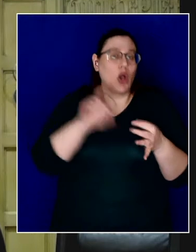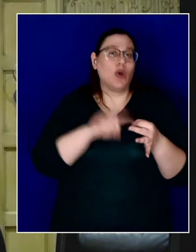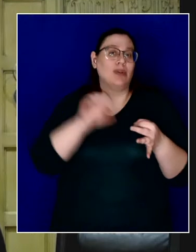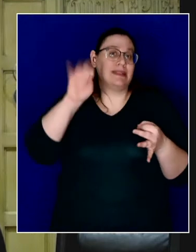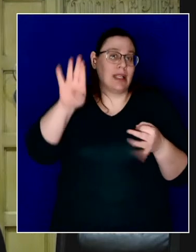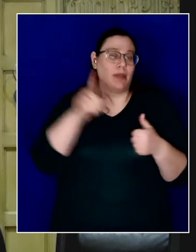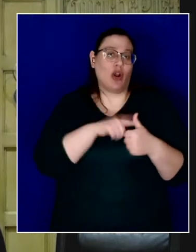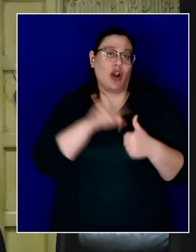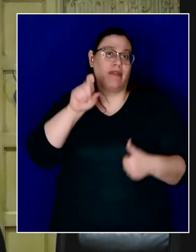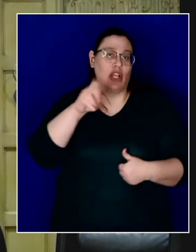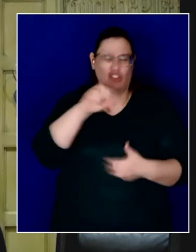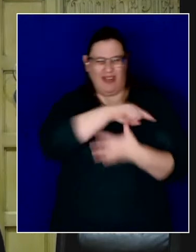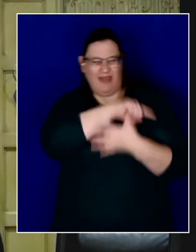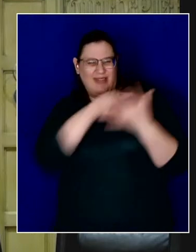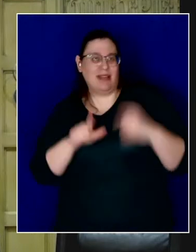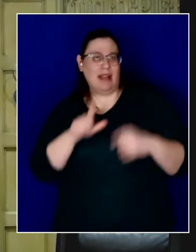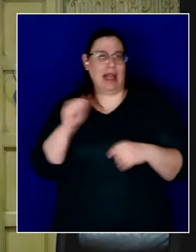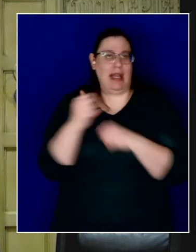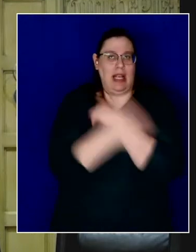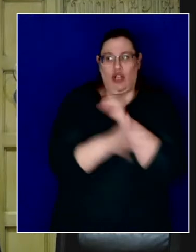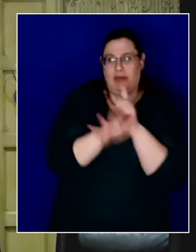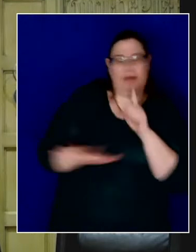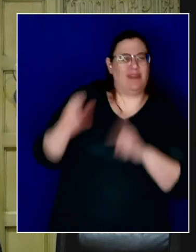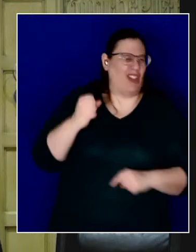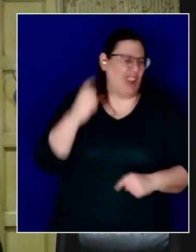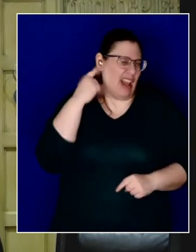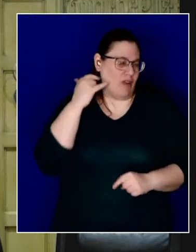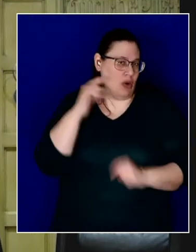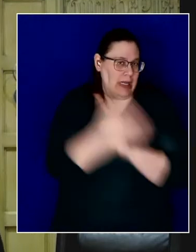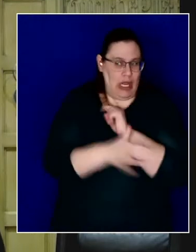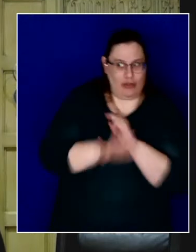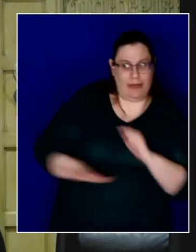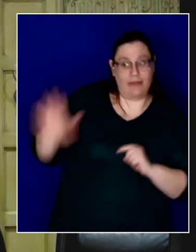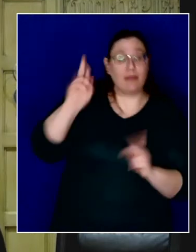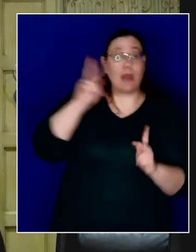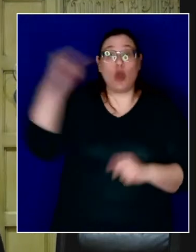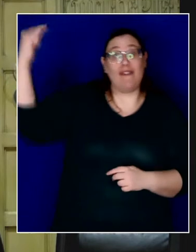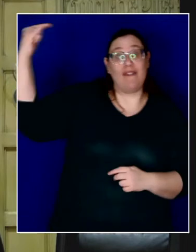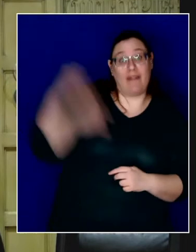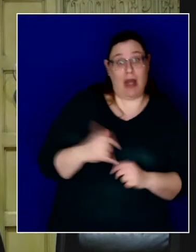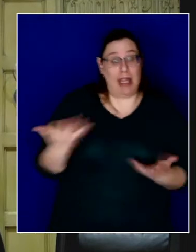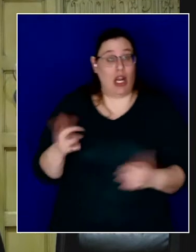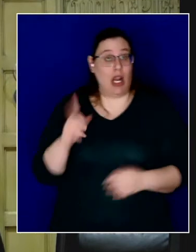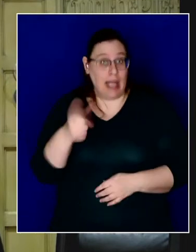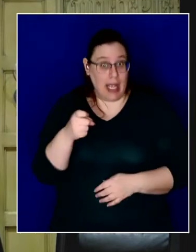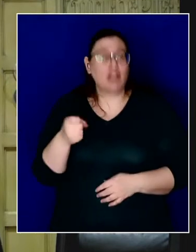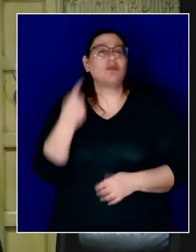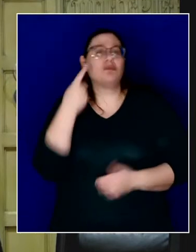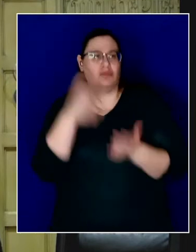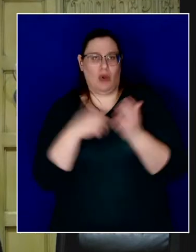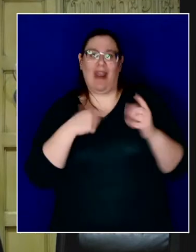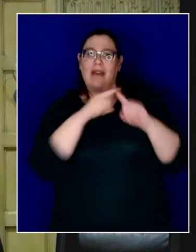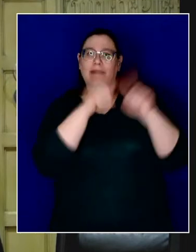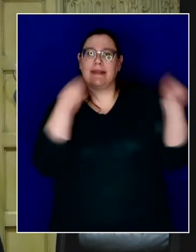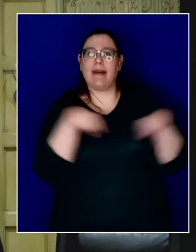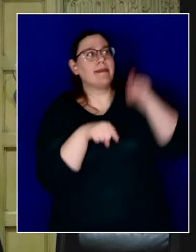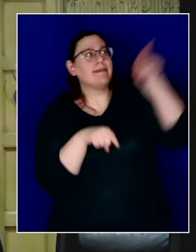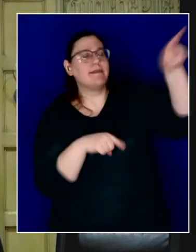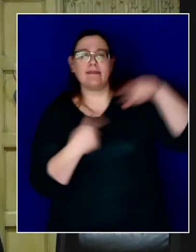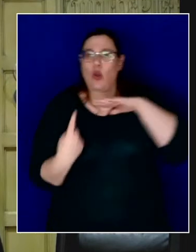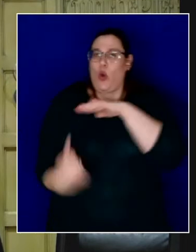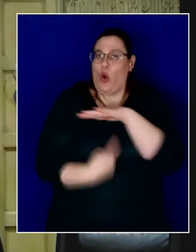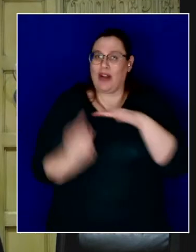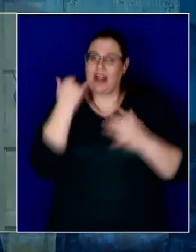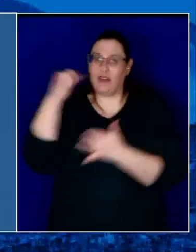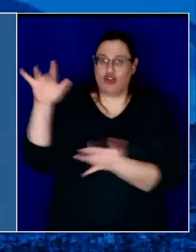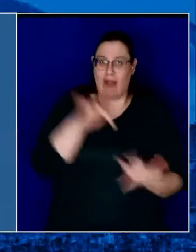Barbara, and Ventura. And those arriving here at our airports will see new signage about the travel quarantine and a reminder to